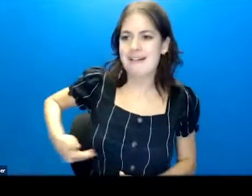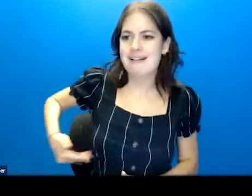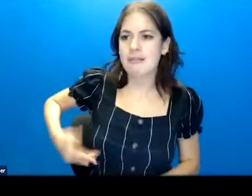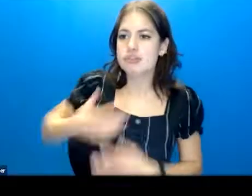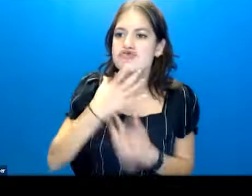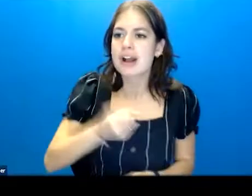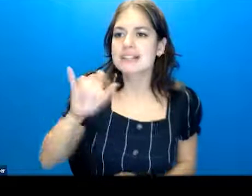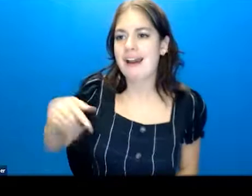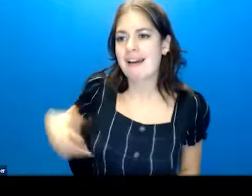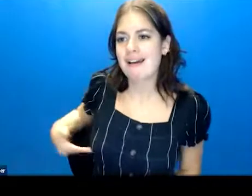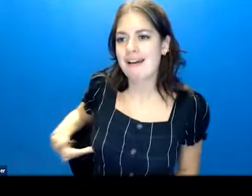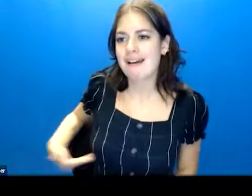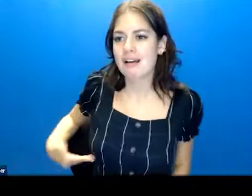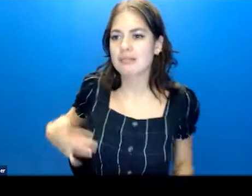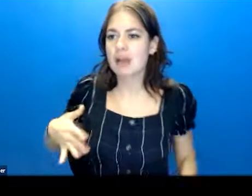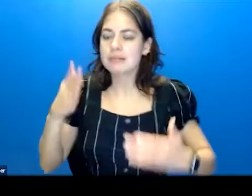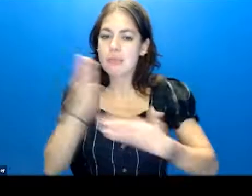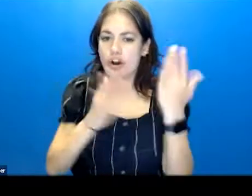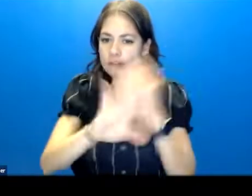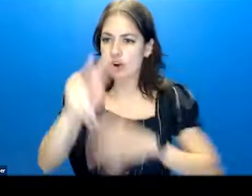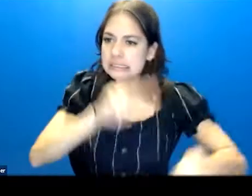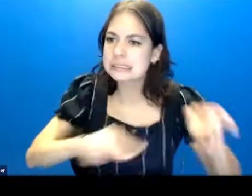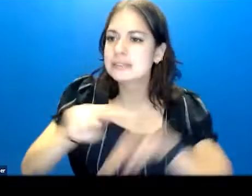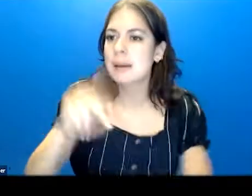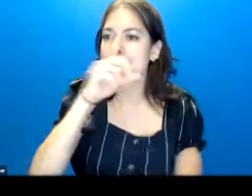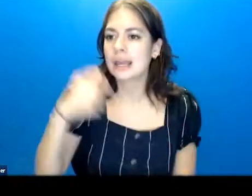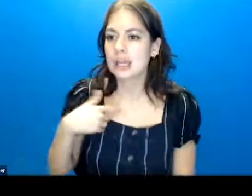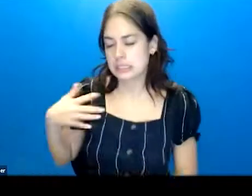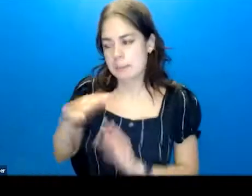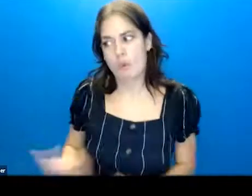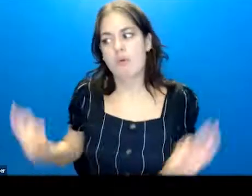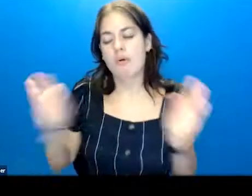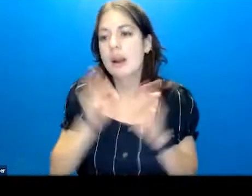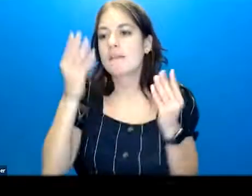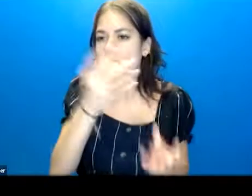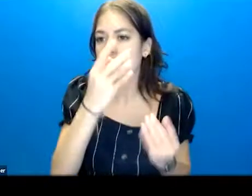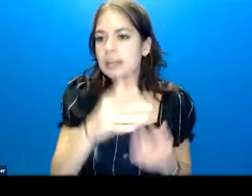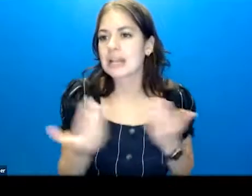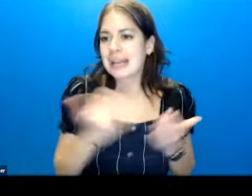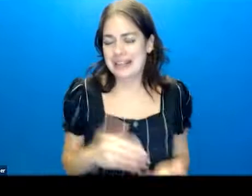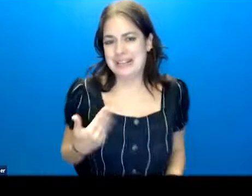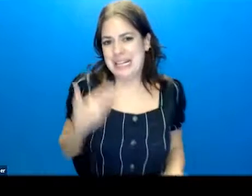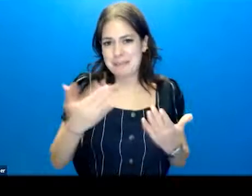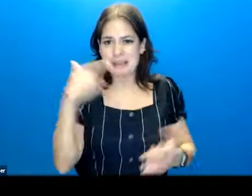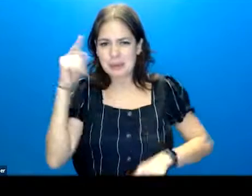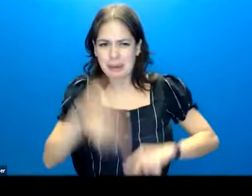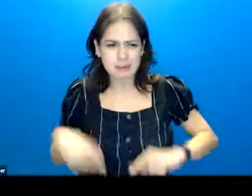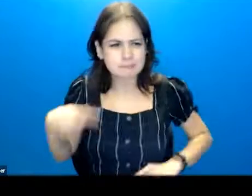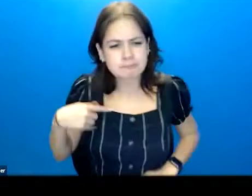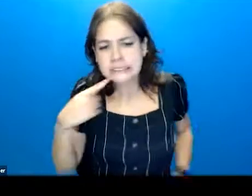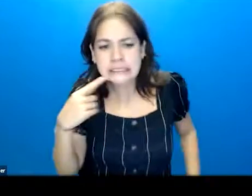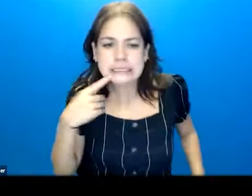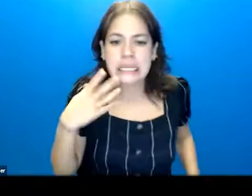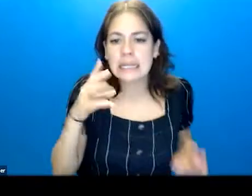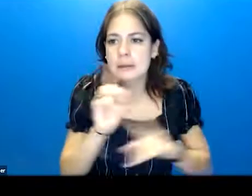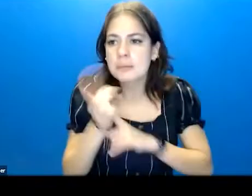that too. Make that part of your assessment. Because it's valuable information. Again, that you might not be able to articulate in the